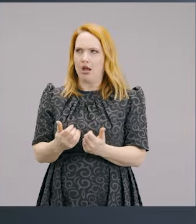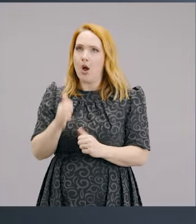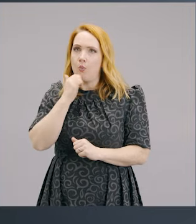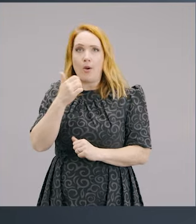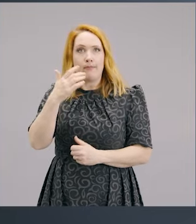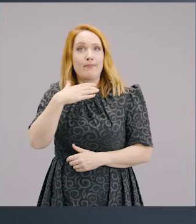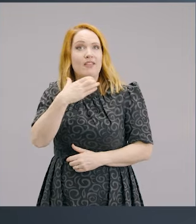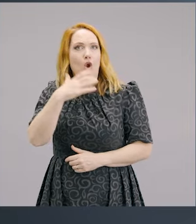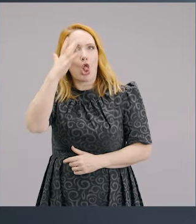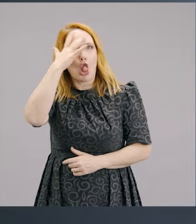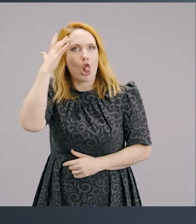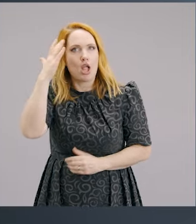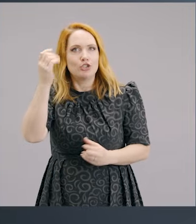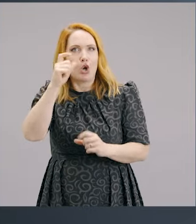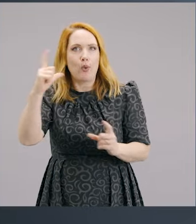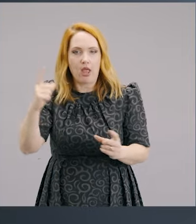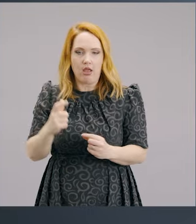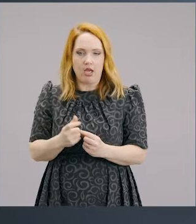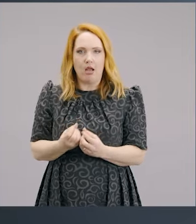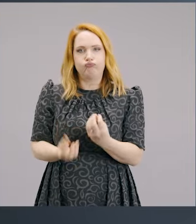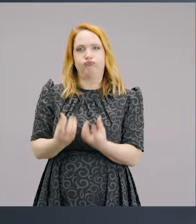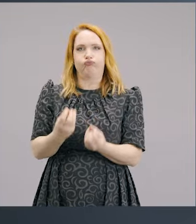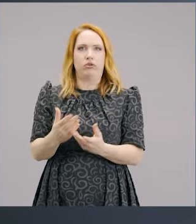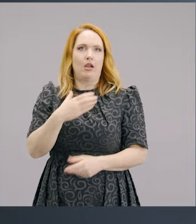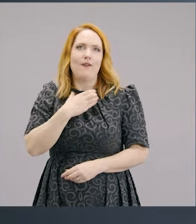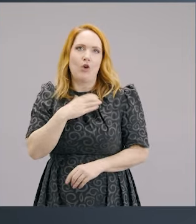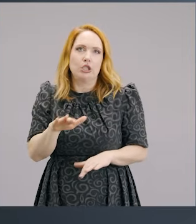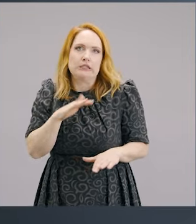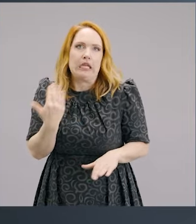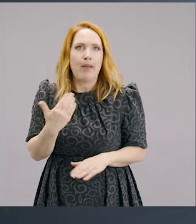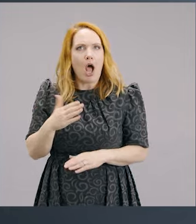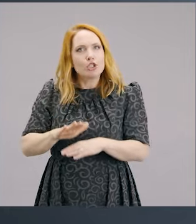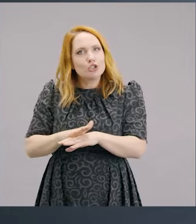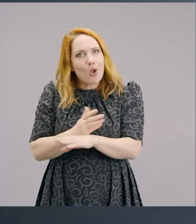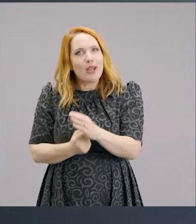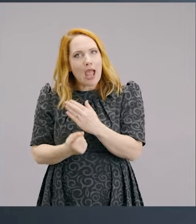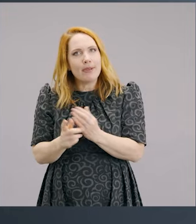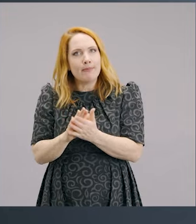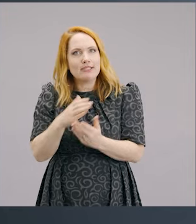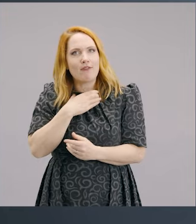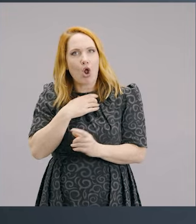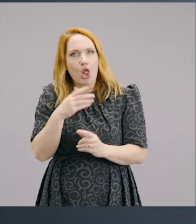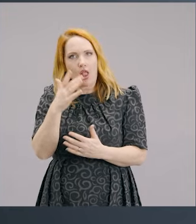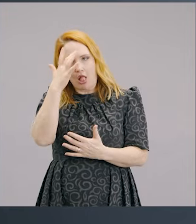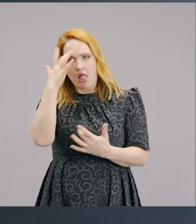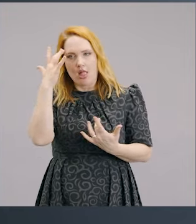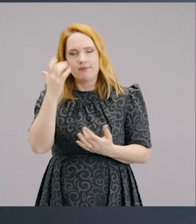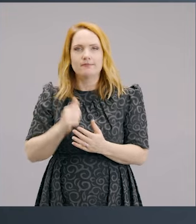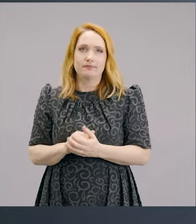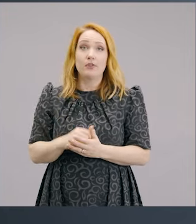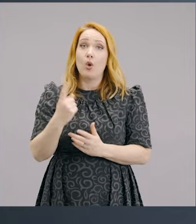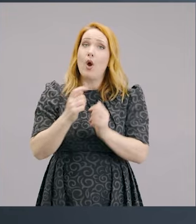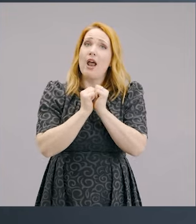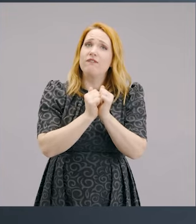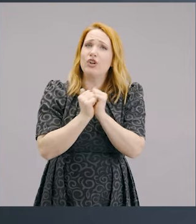recently about the dangers of asbestos because we know a person who died recently of asbestosis.